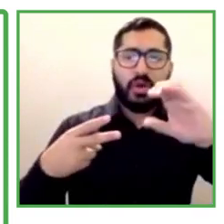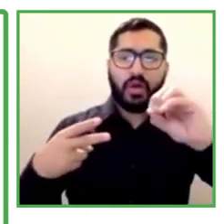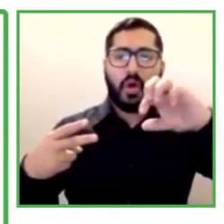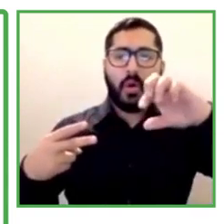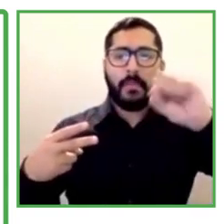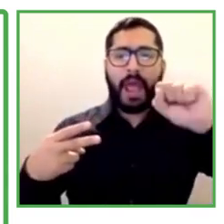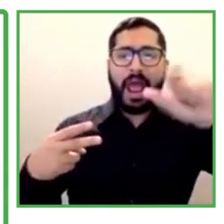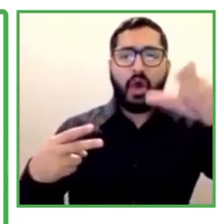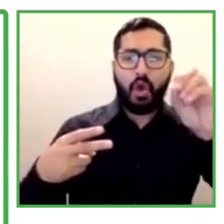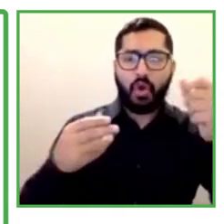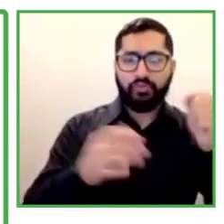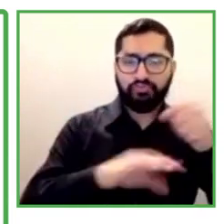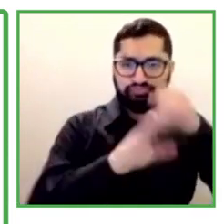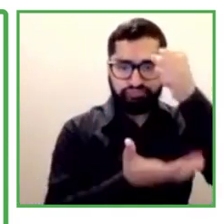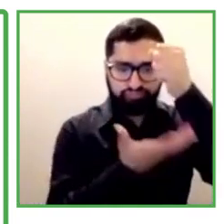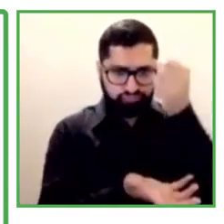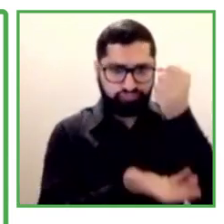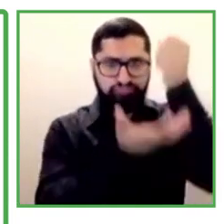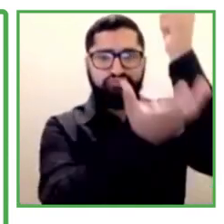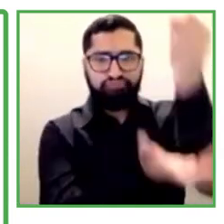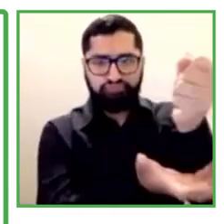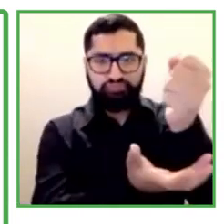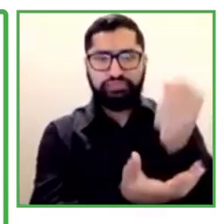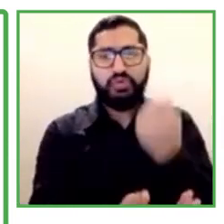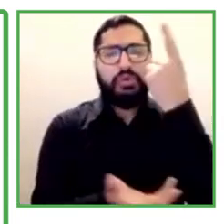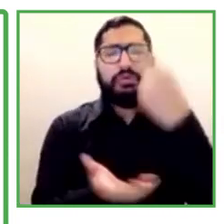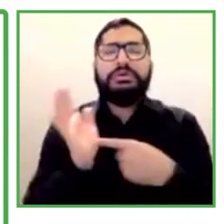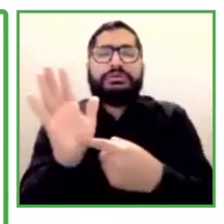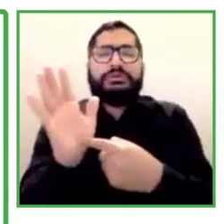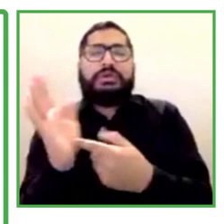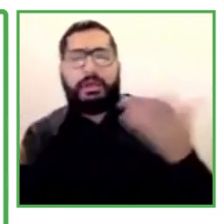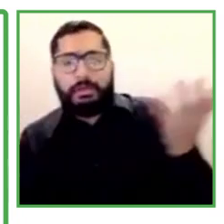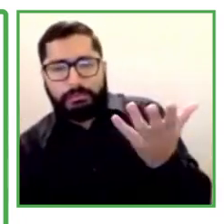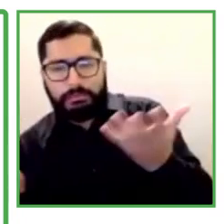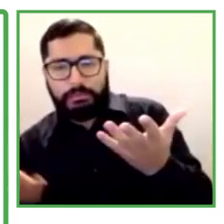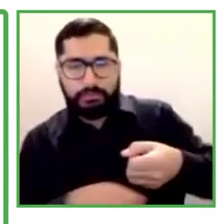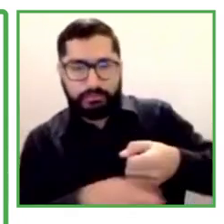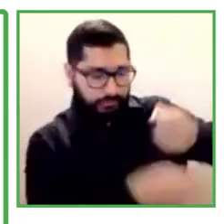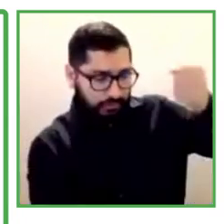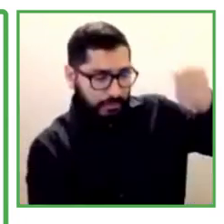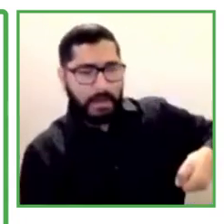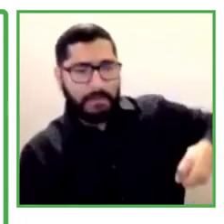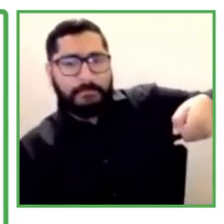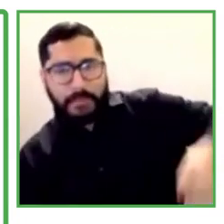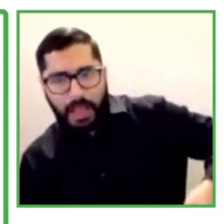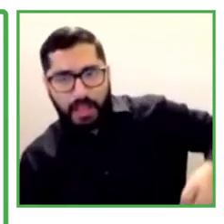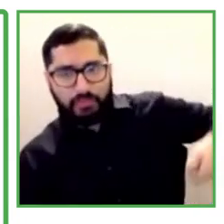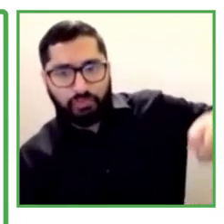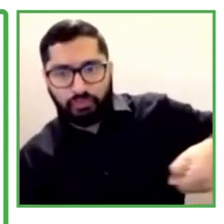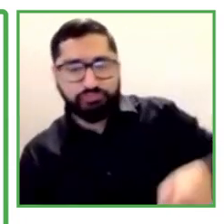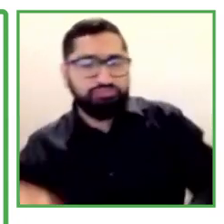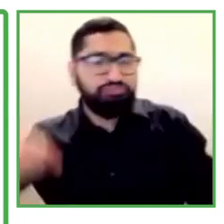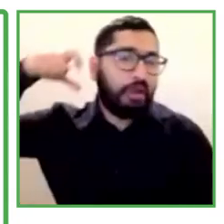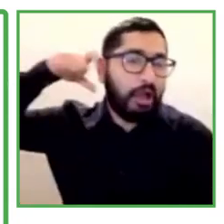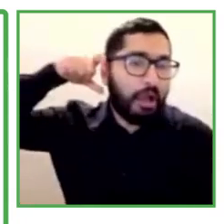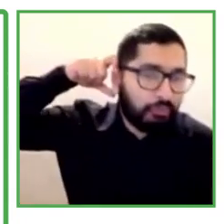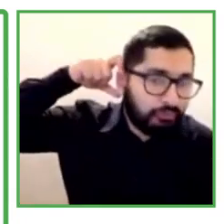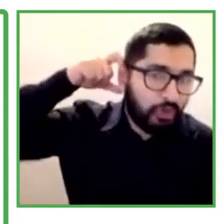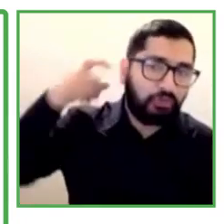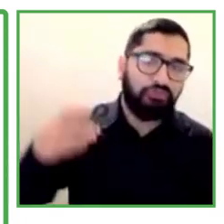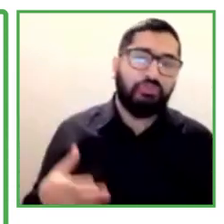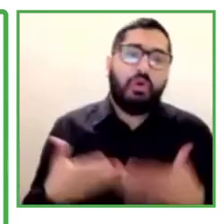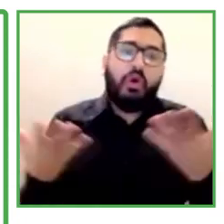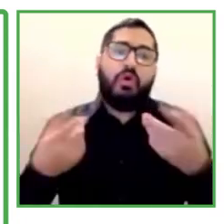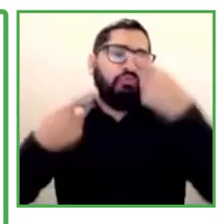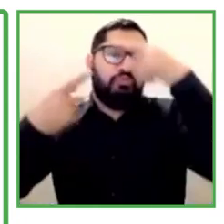well-being. So, for example, canes, or hearing devices, or any other system, any other tool that